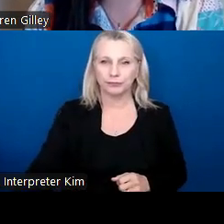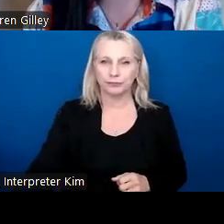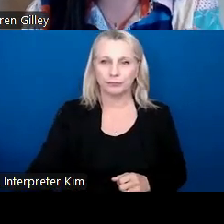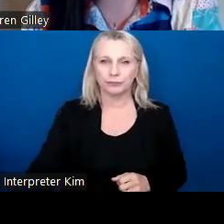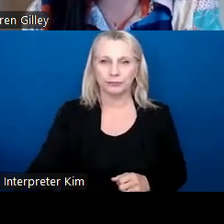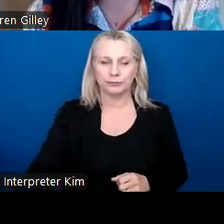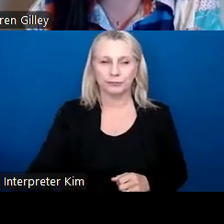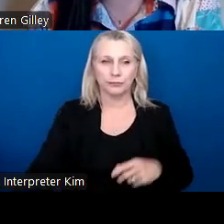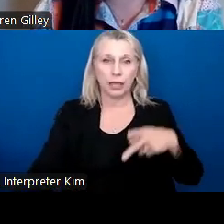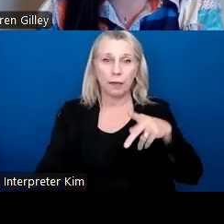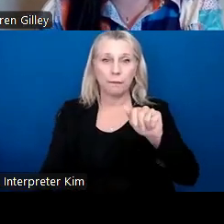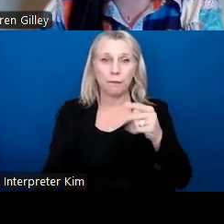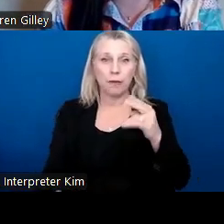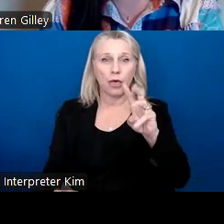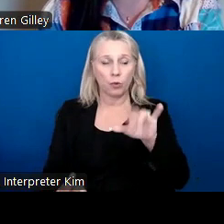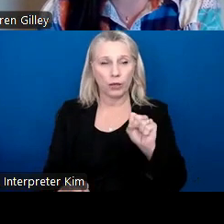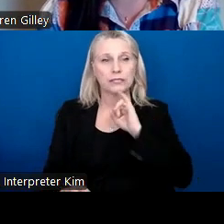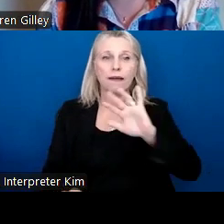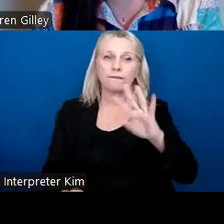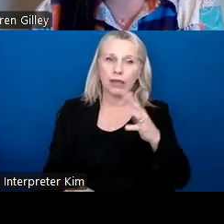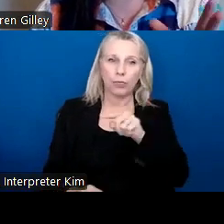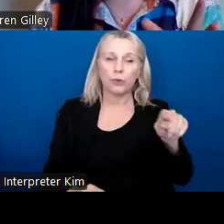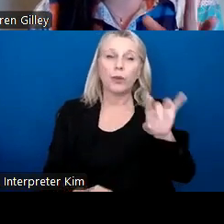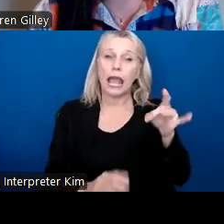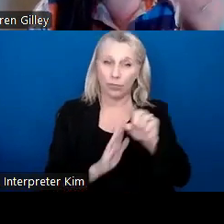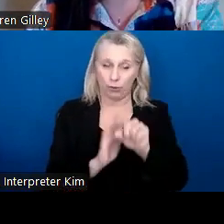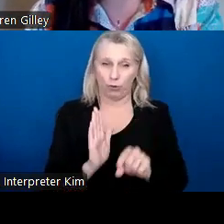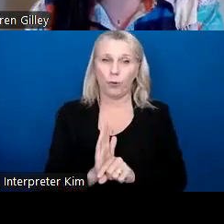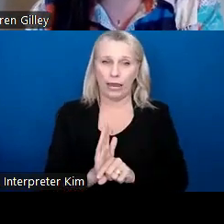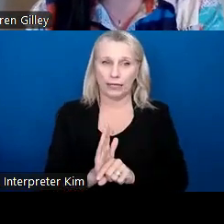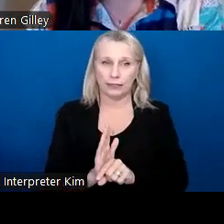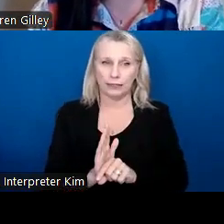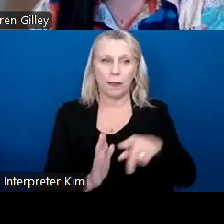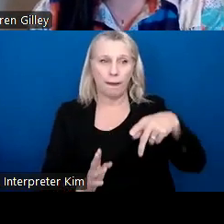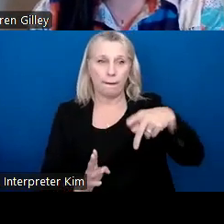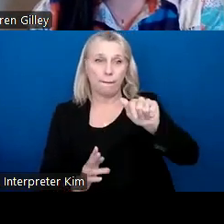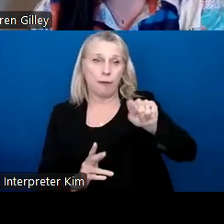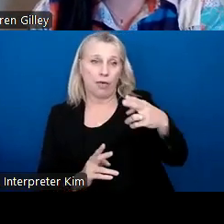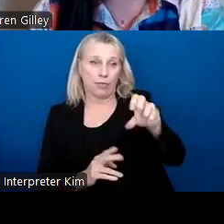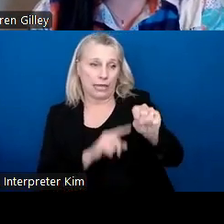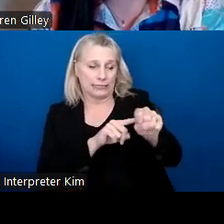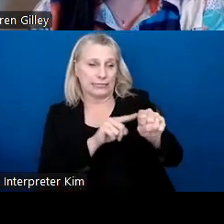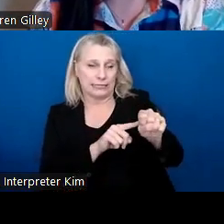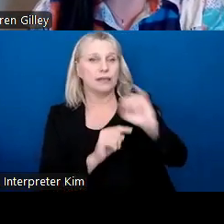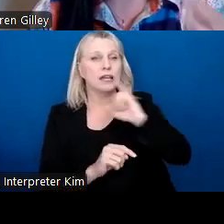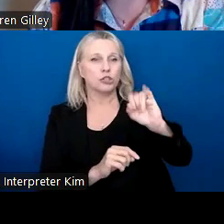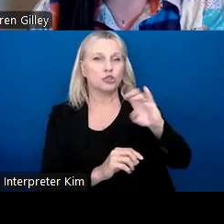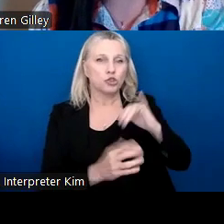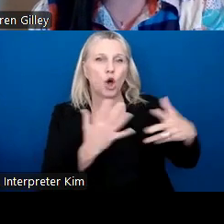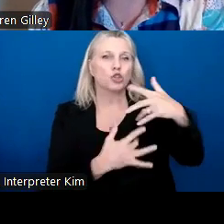So Pathways is going to be fifth through eighth grade. This, so PAVS is the social emotional building blocks.